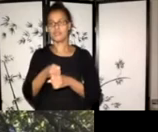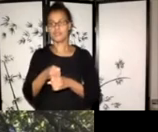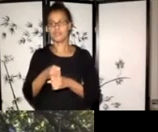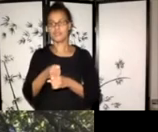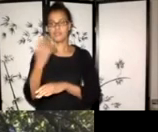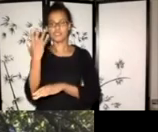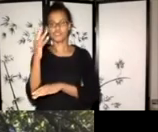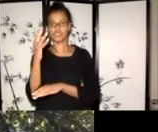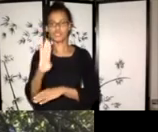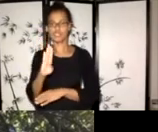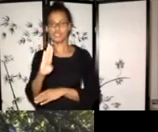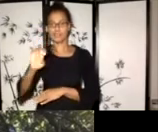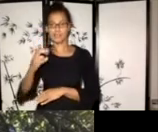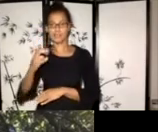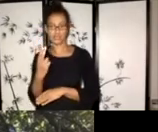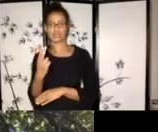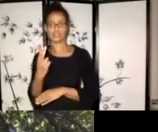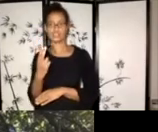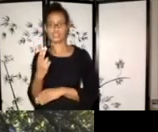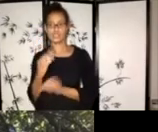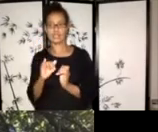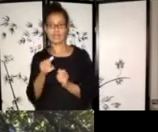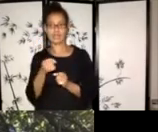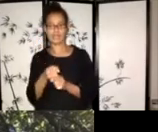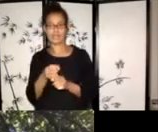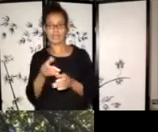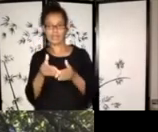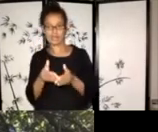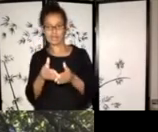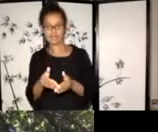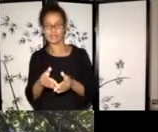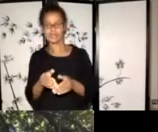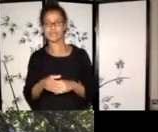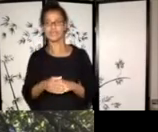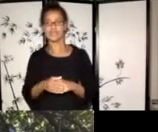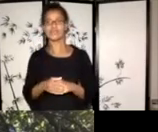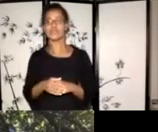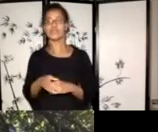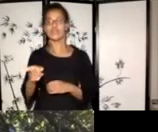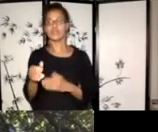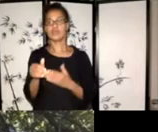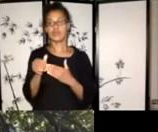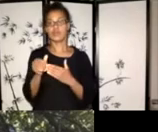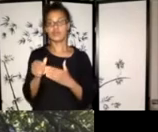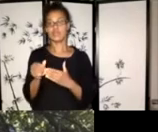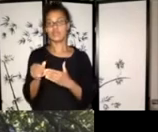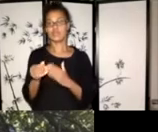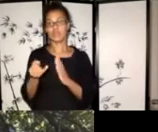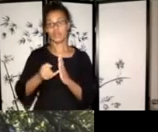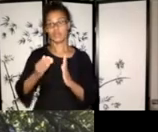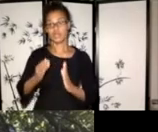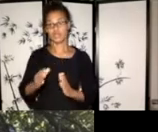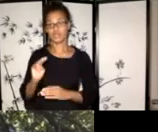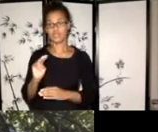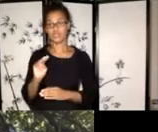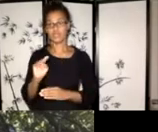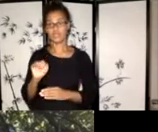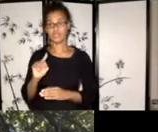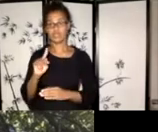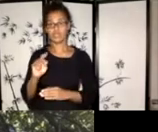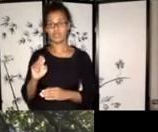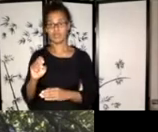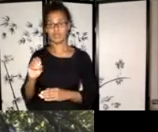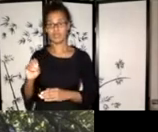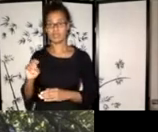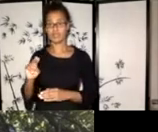And this was with lead artist, uh, Mike Ormsky. Um, this is, was supported through the Indigenous Artists